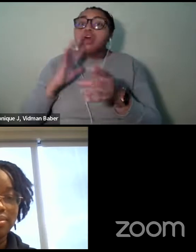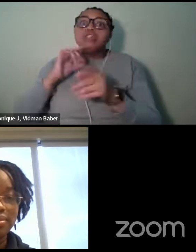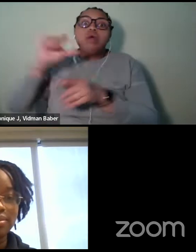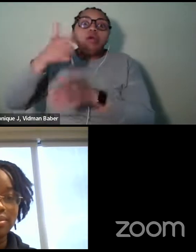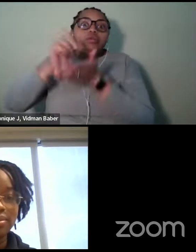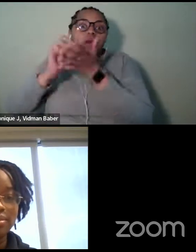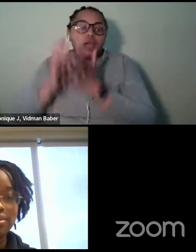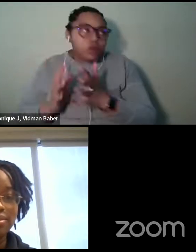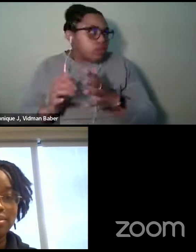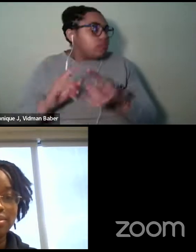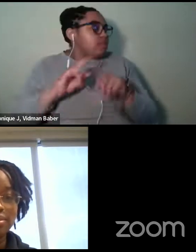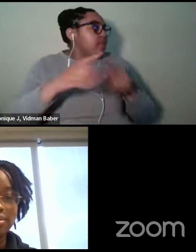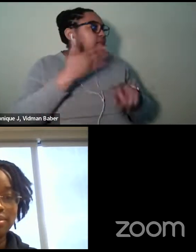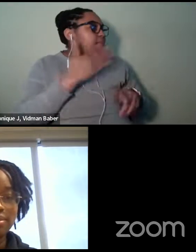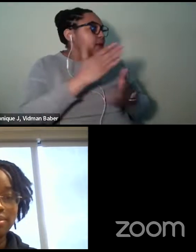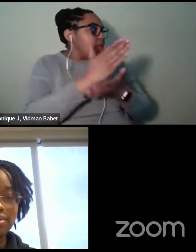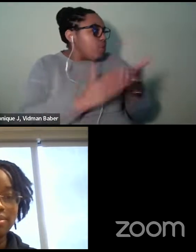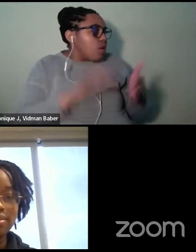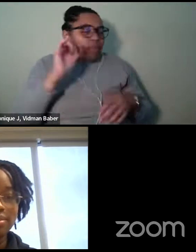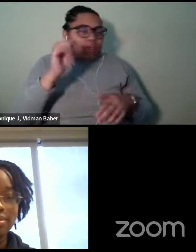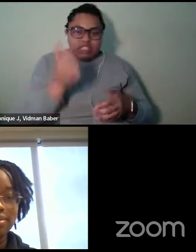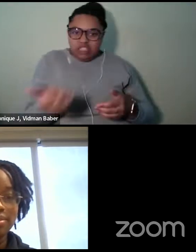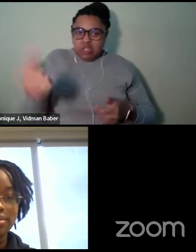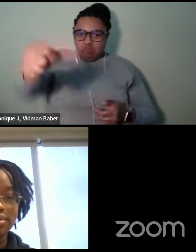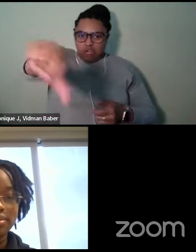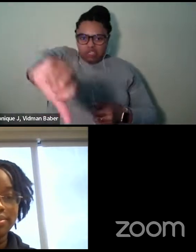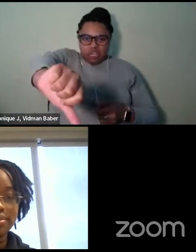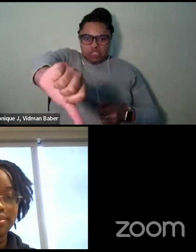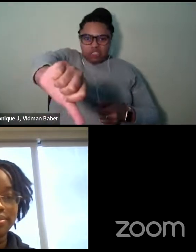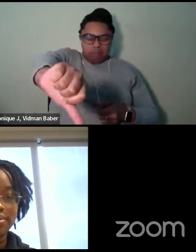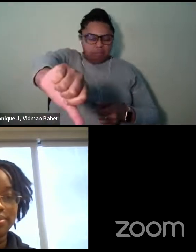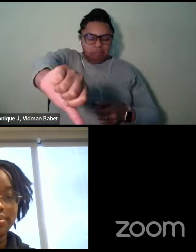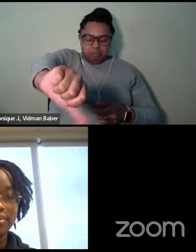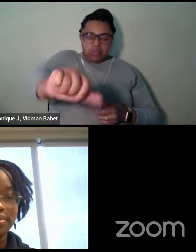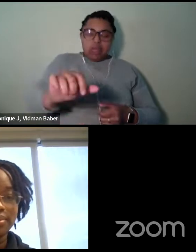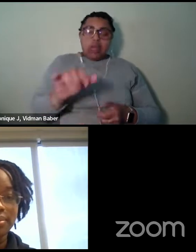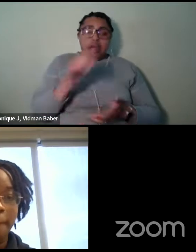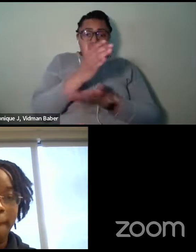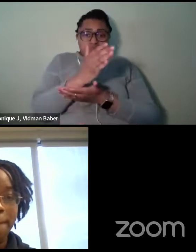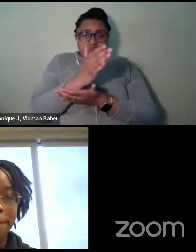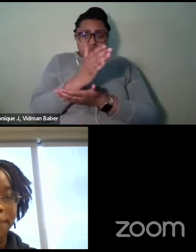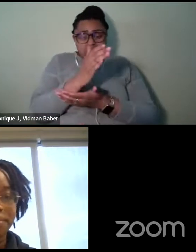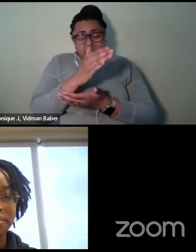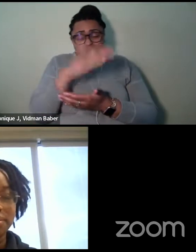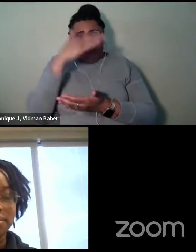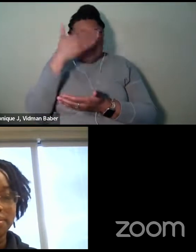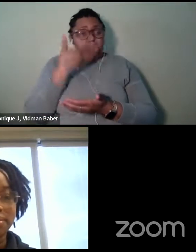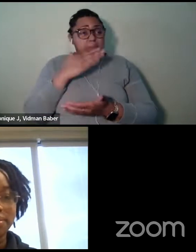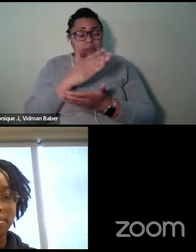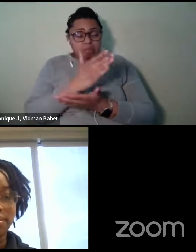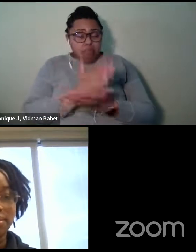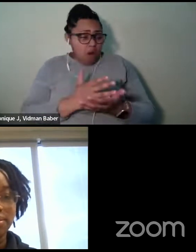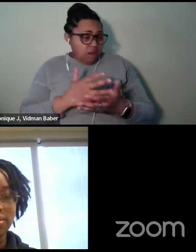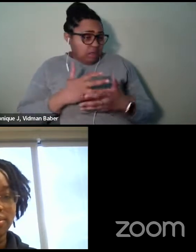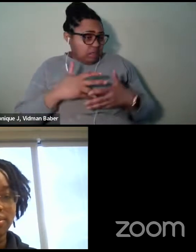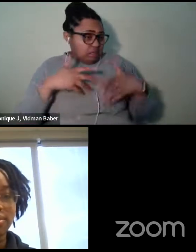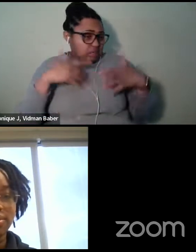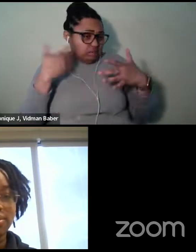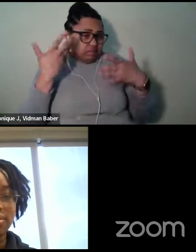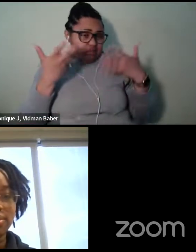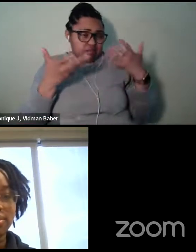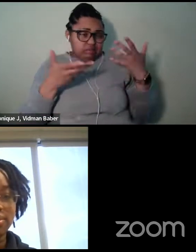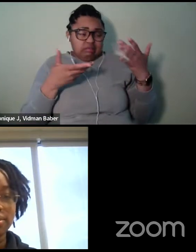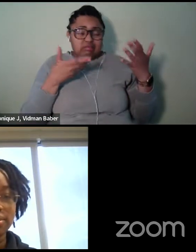is the rejection. The bad part is, um, I don't know. There's a lot of, um,